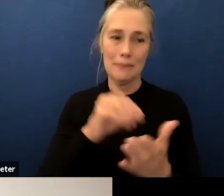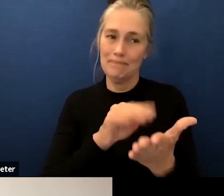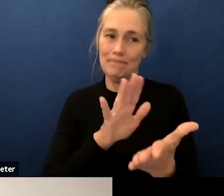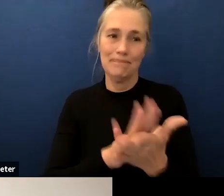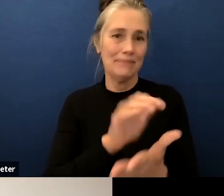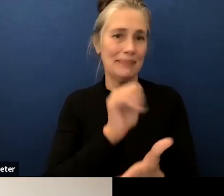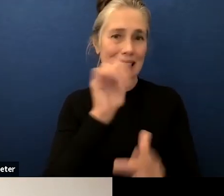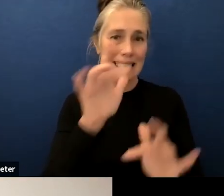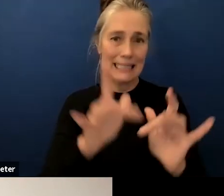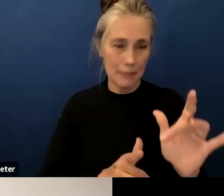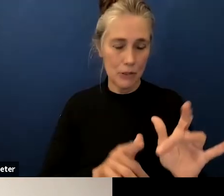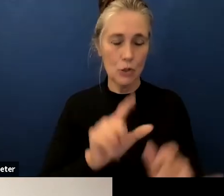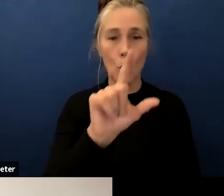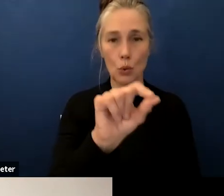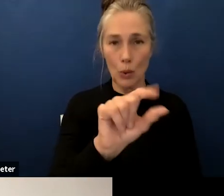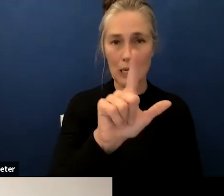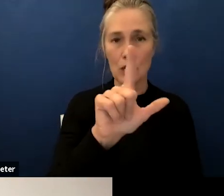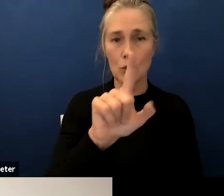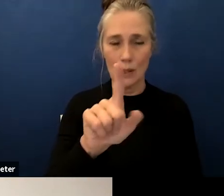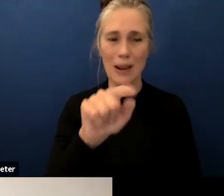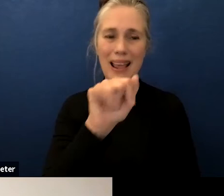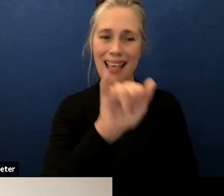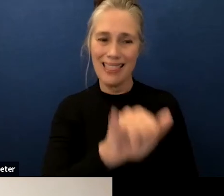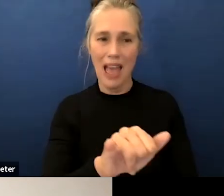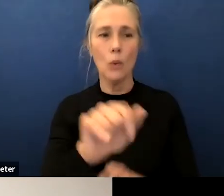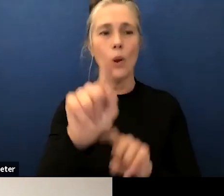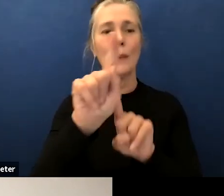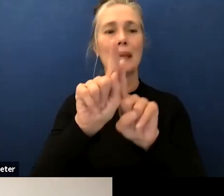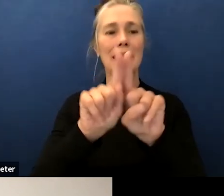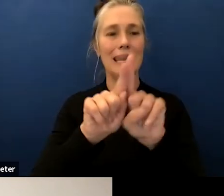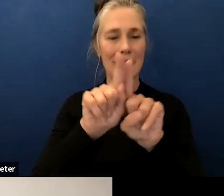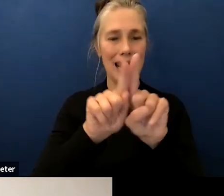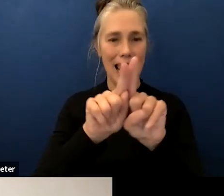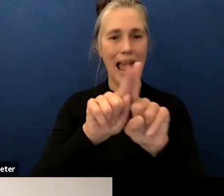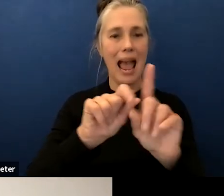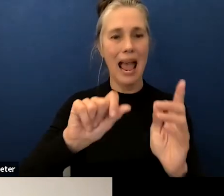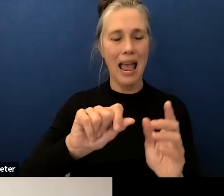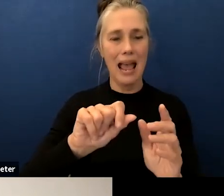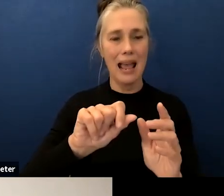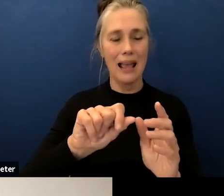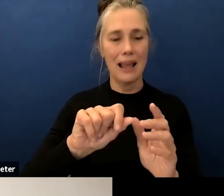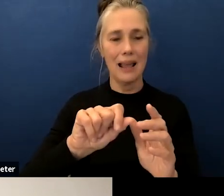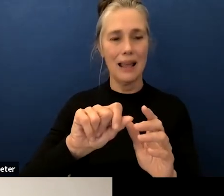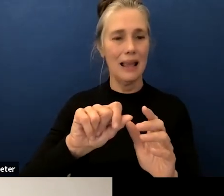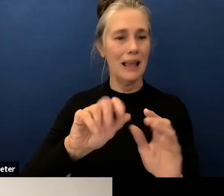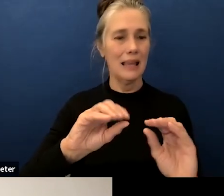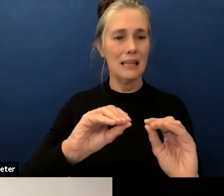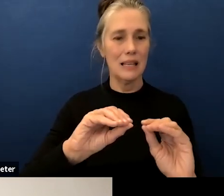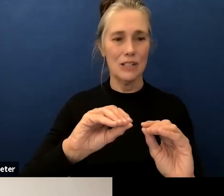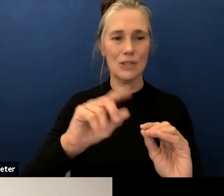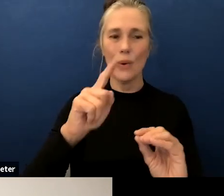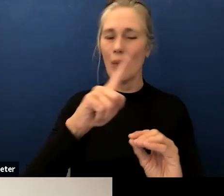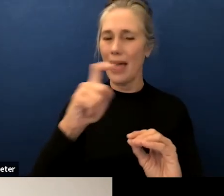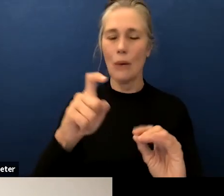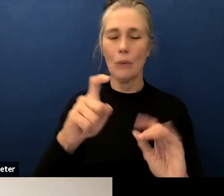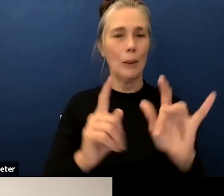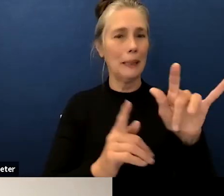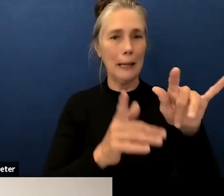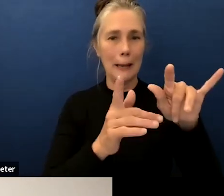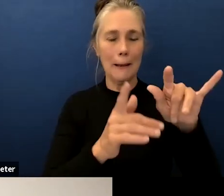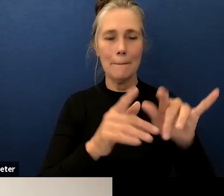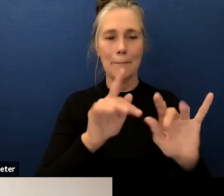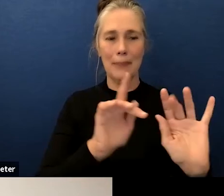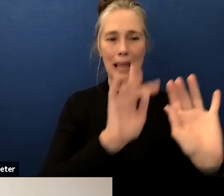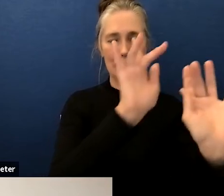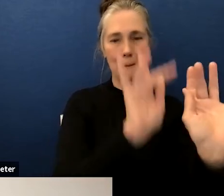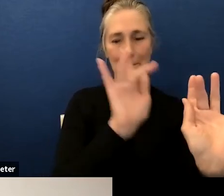2020-21 will always be an asterisk year in terms of um a number of metrics but uh definitely